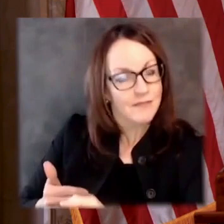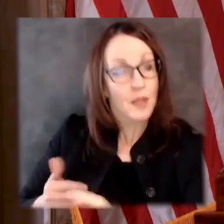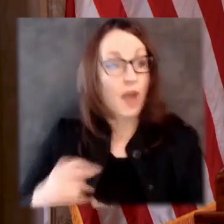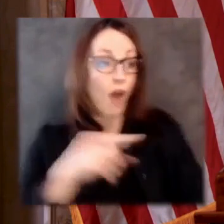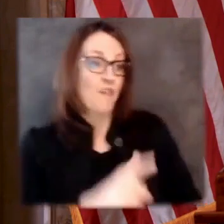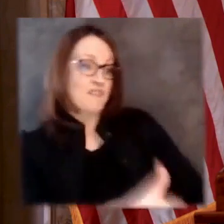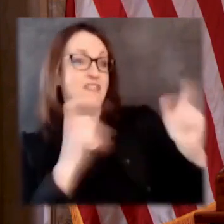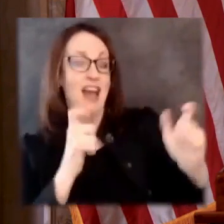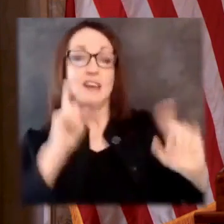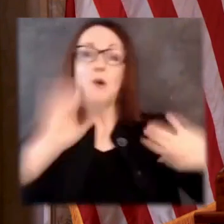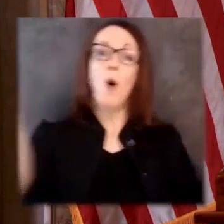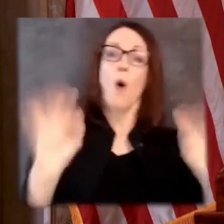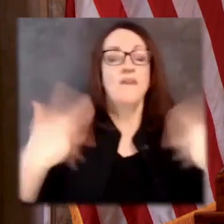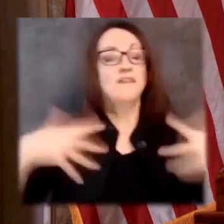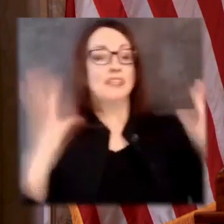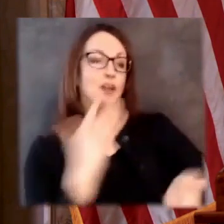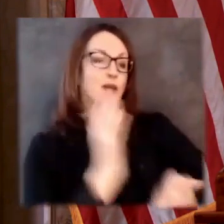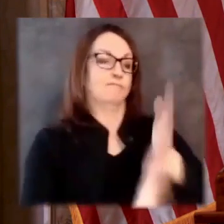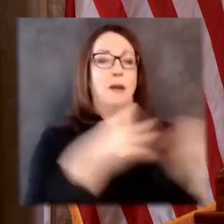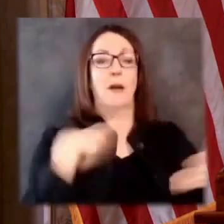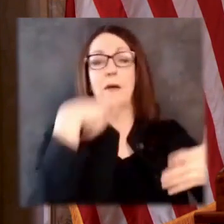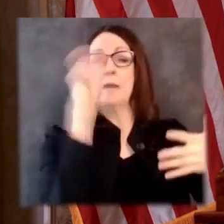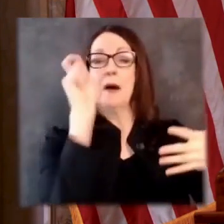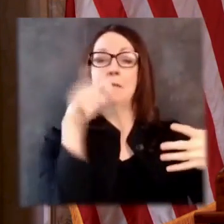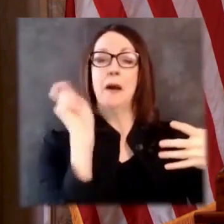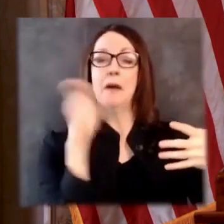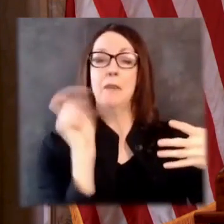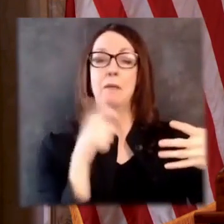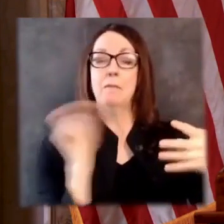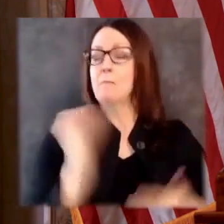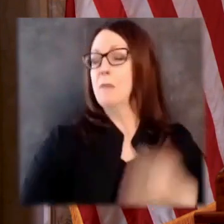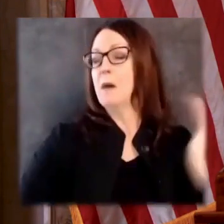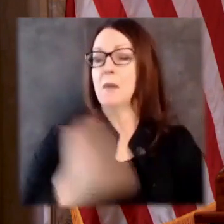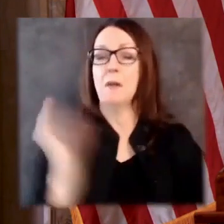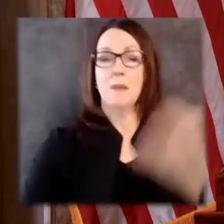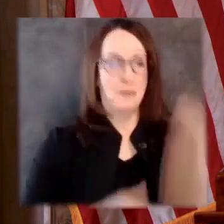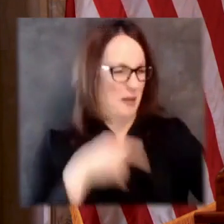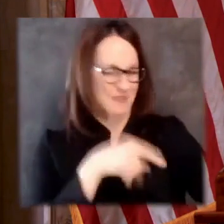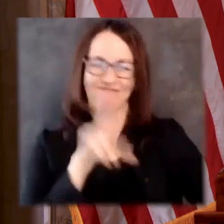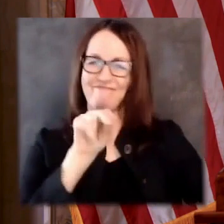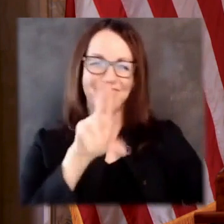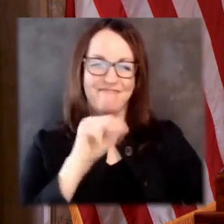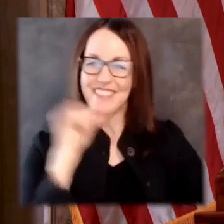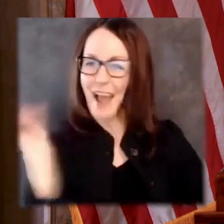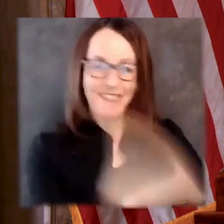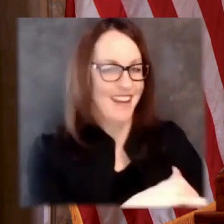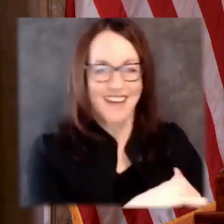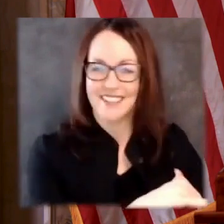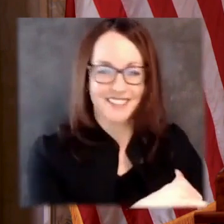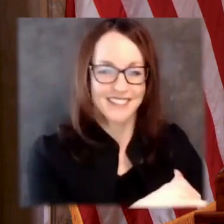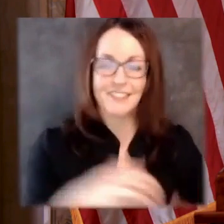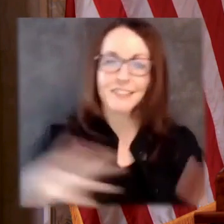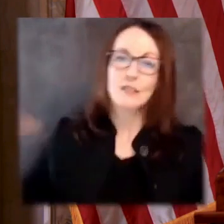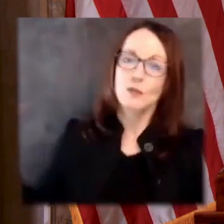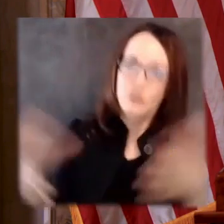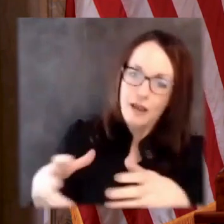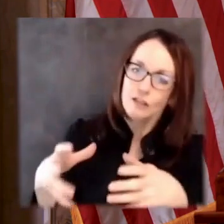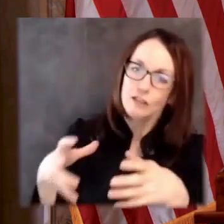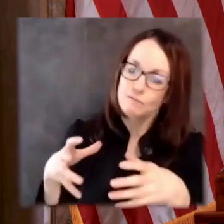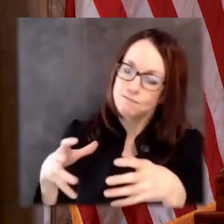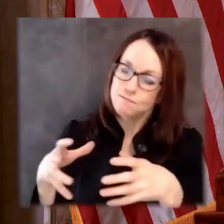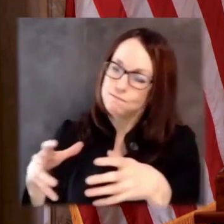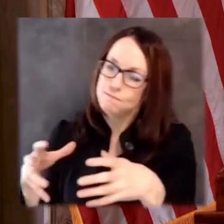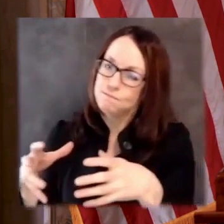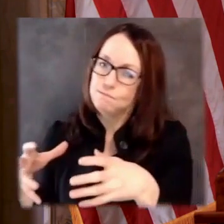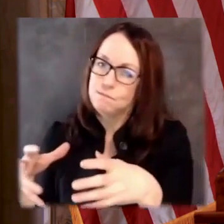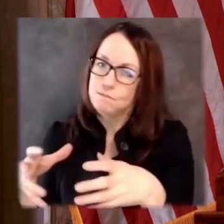strides we make when we all go together. As this past year has underscored, our course over the past decade